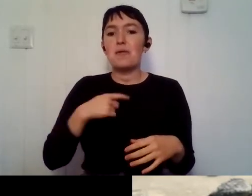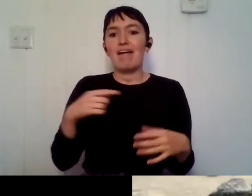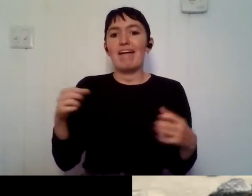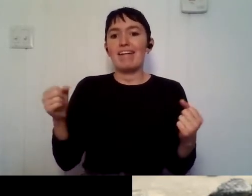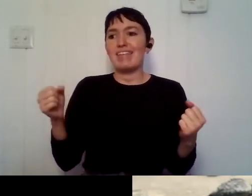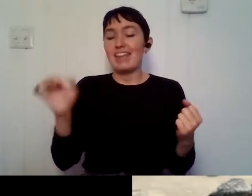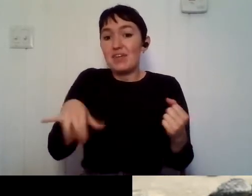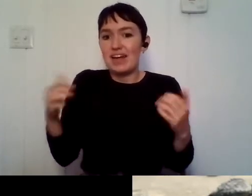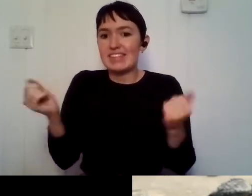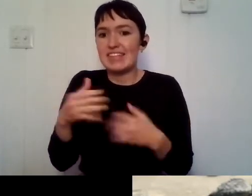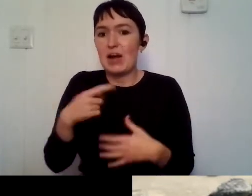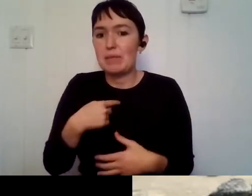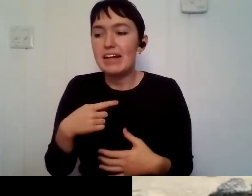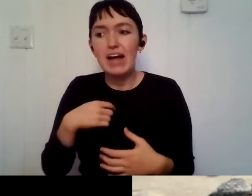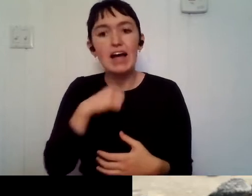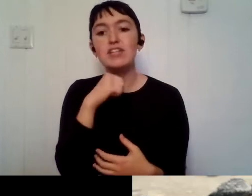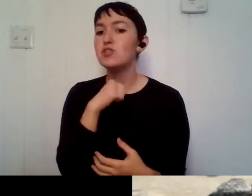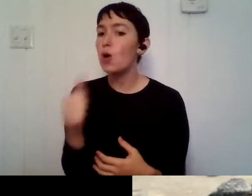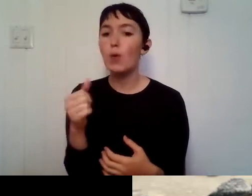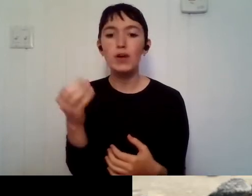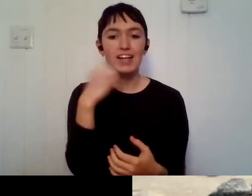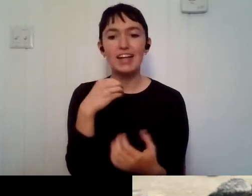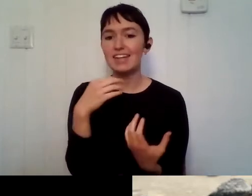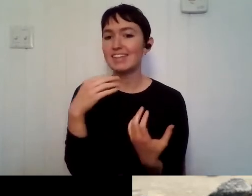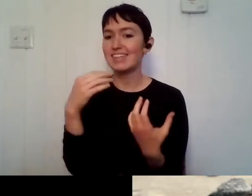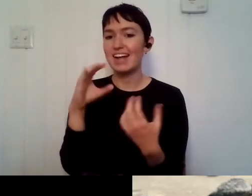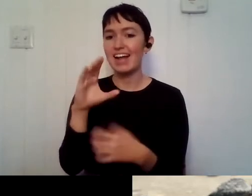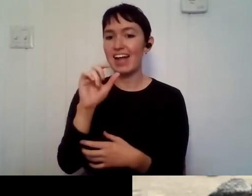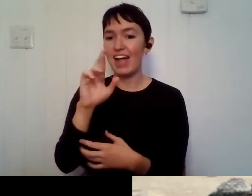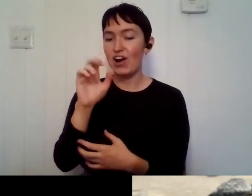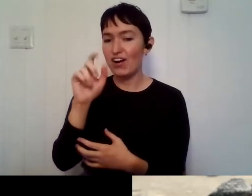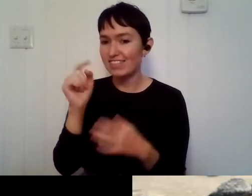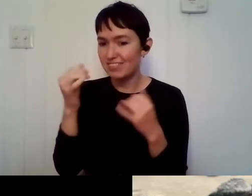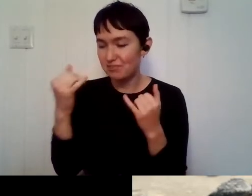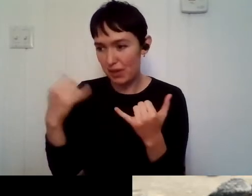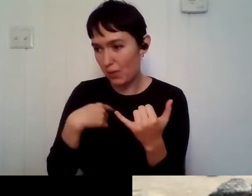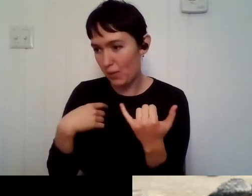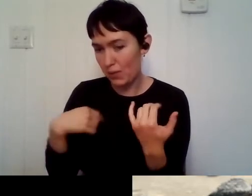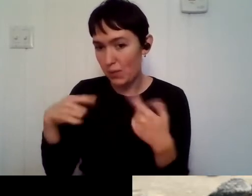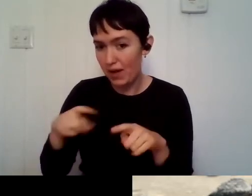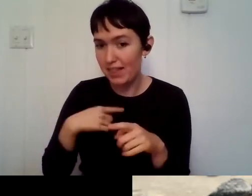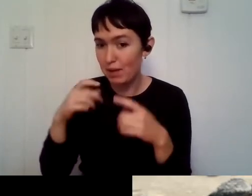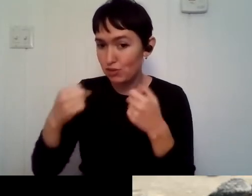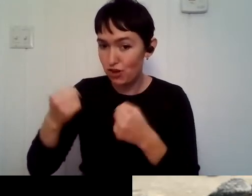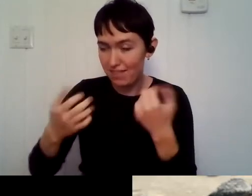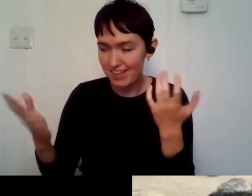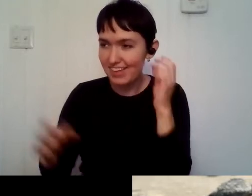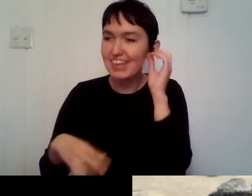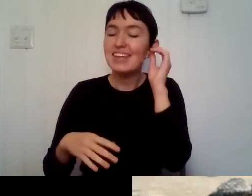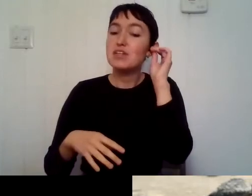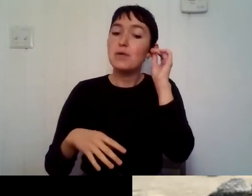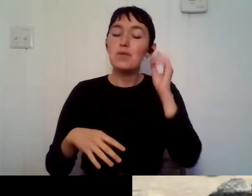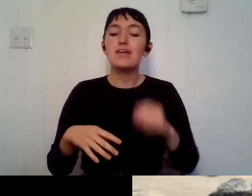The unexpected dangers of the job. Right. Yes. And then another, um, like dangerous, uh, moment is, um, like